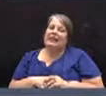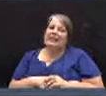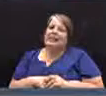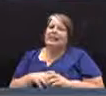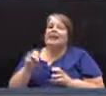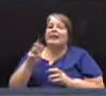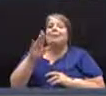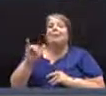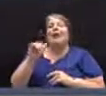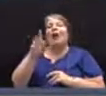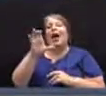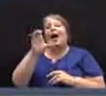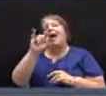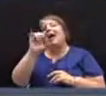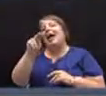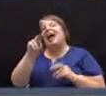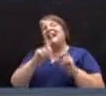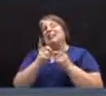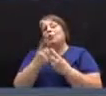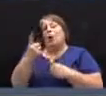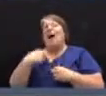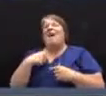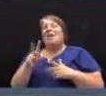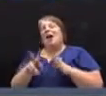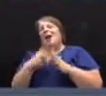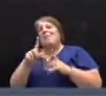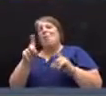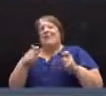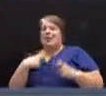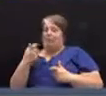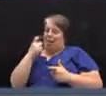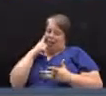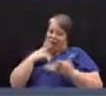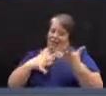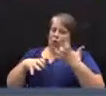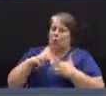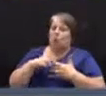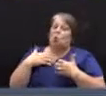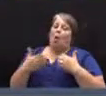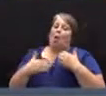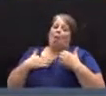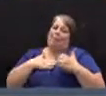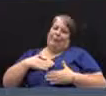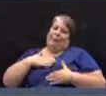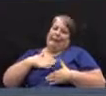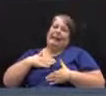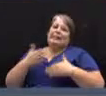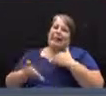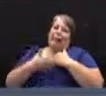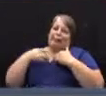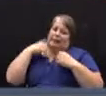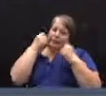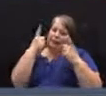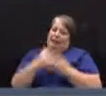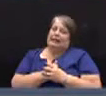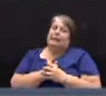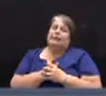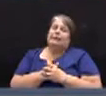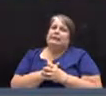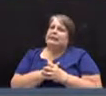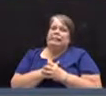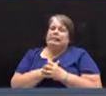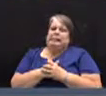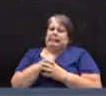Mary Cain, District 1. I just have a couple questions. I'm a little confused. So please help me understand this. If we don't have a town manager,